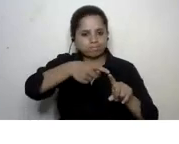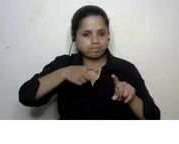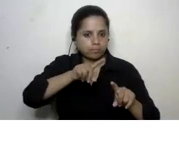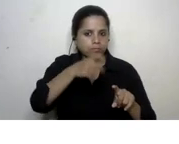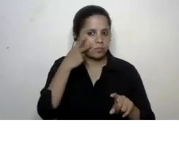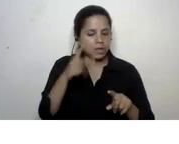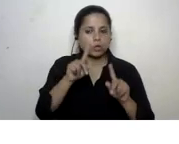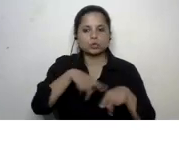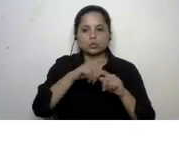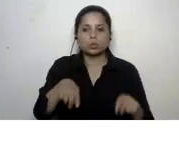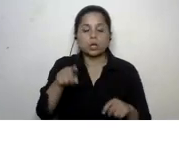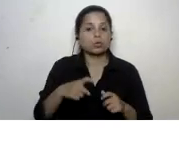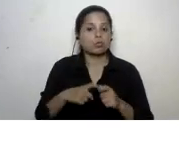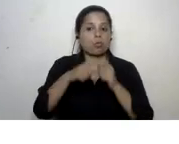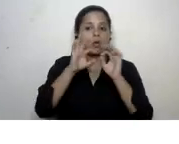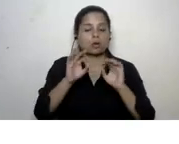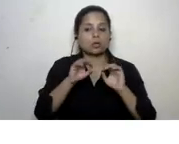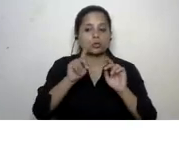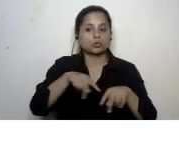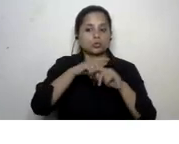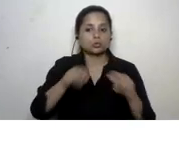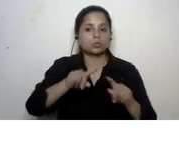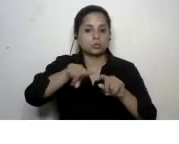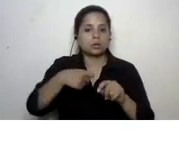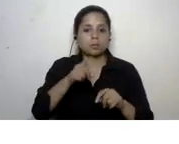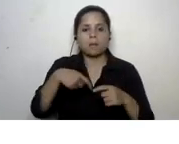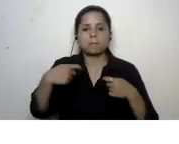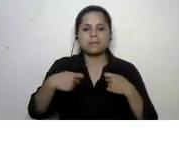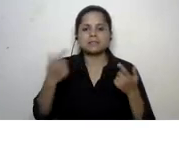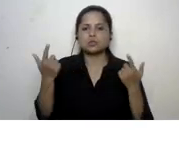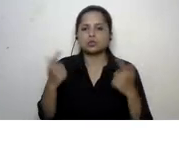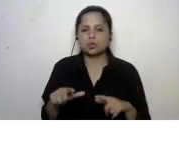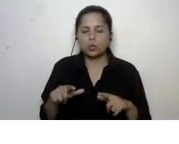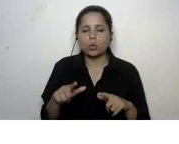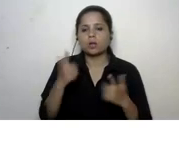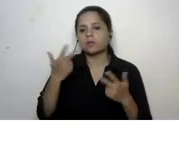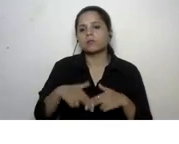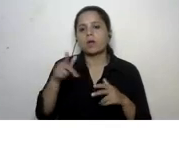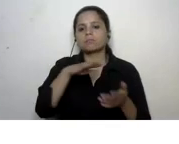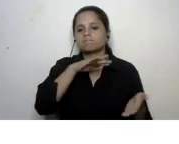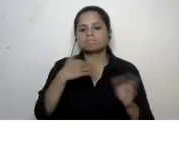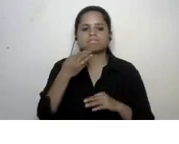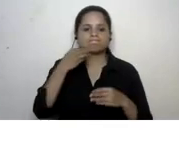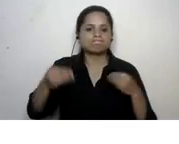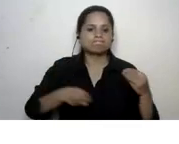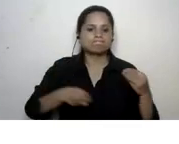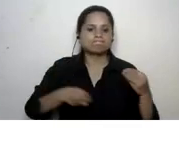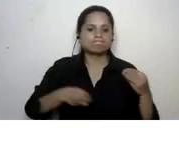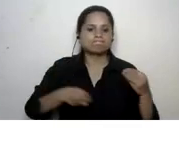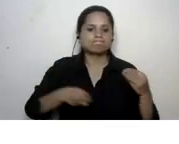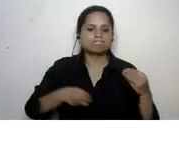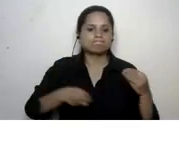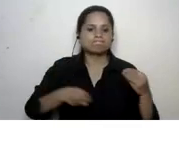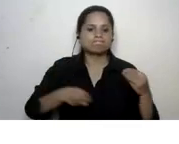who makes quality shoes but then he loses all his business and then finally he dies of starvation so during